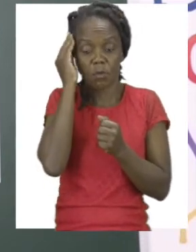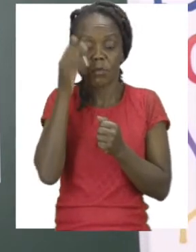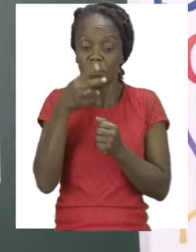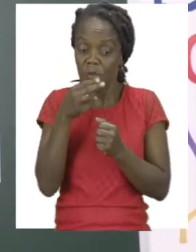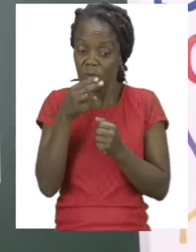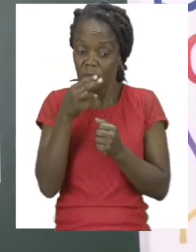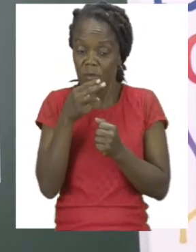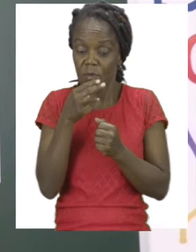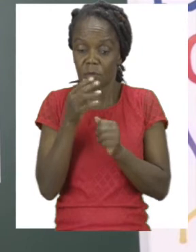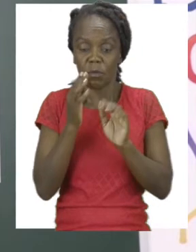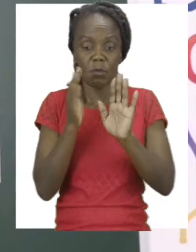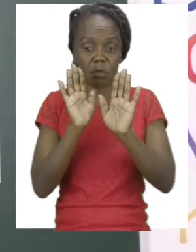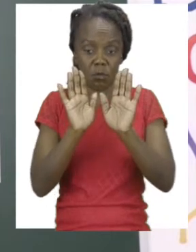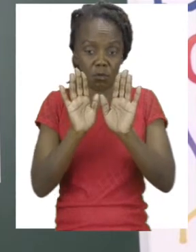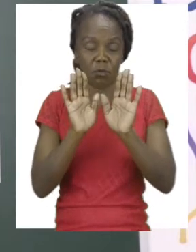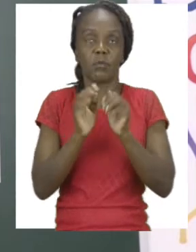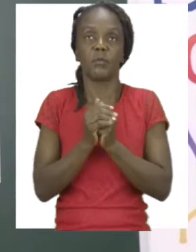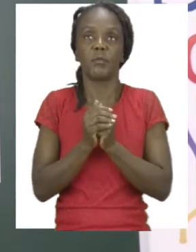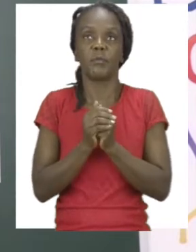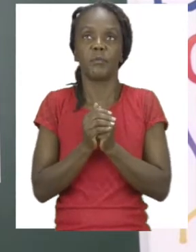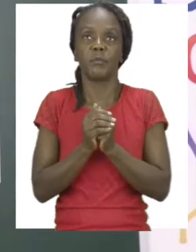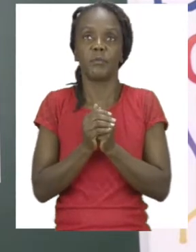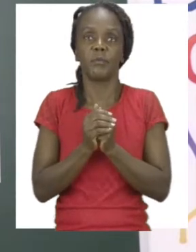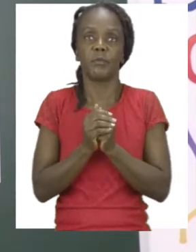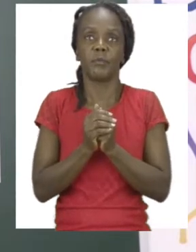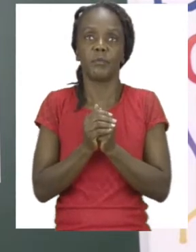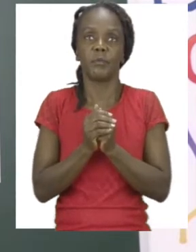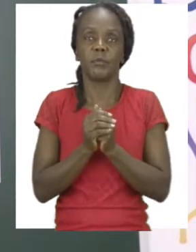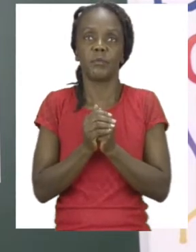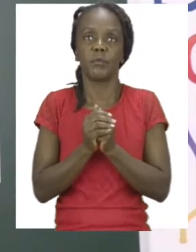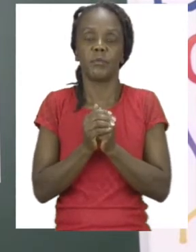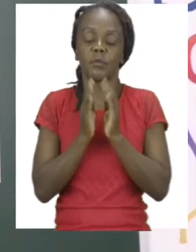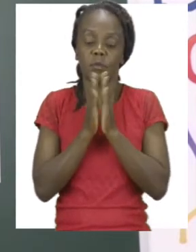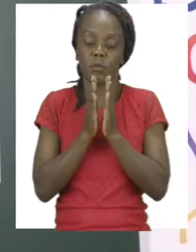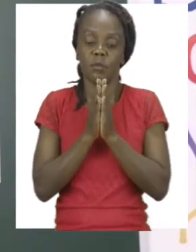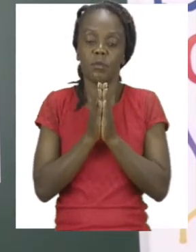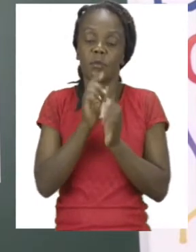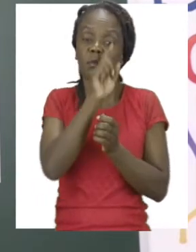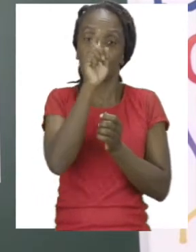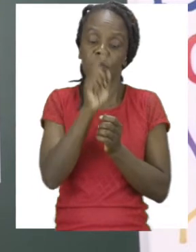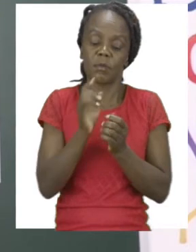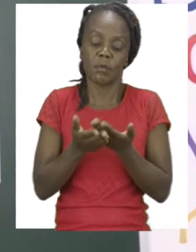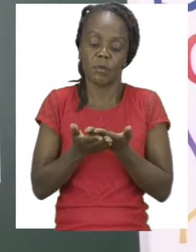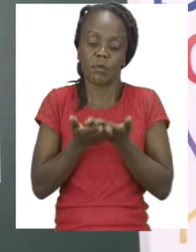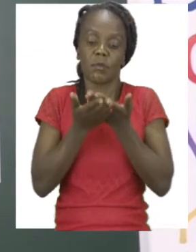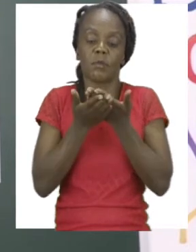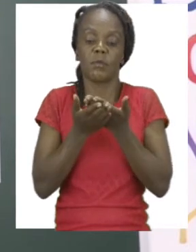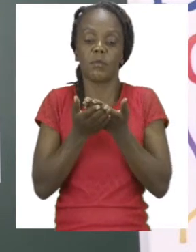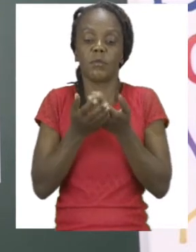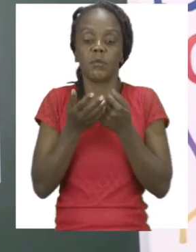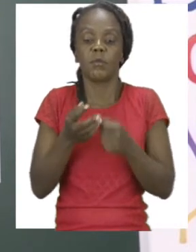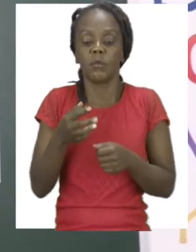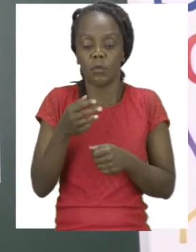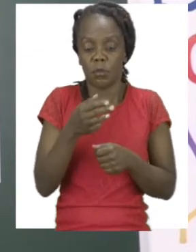using it, please make sure that you put it away. This is not a toy. And then